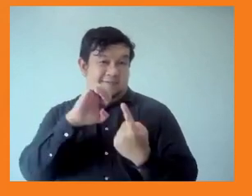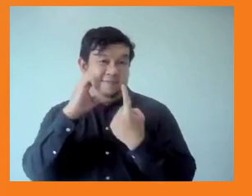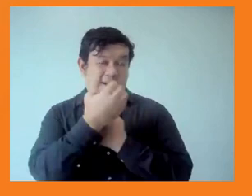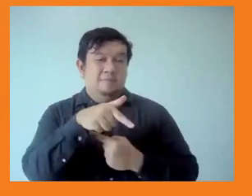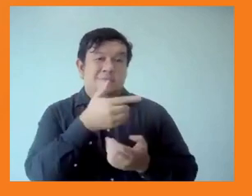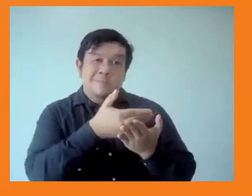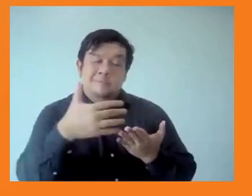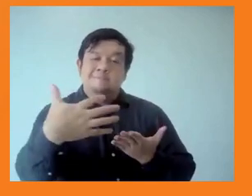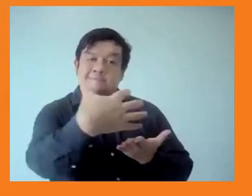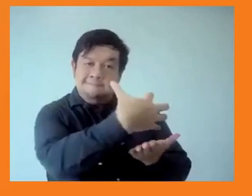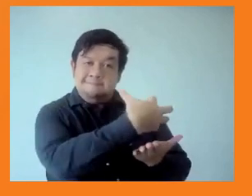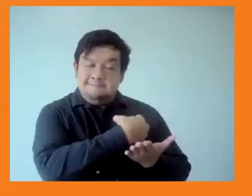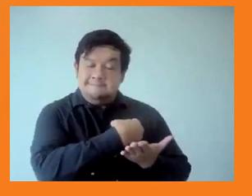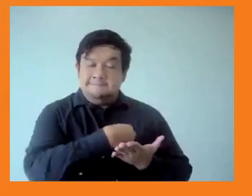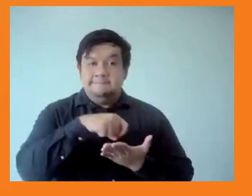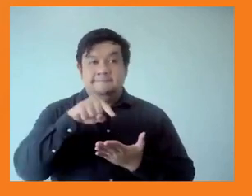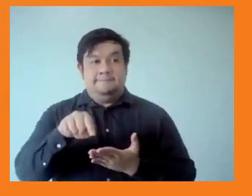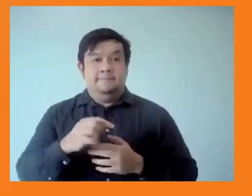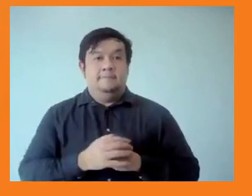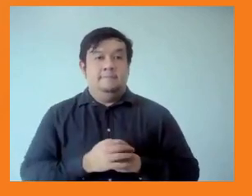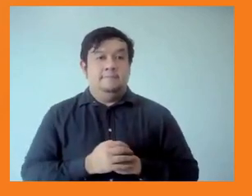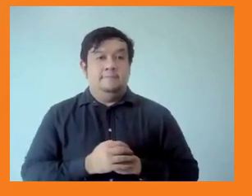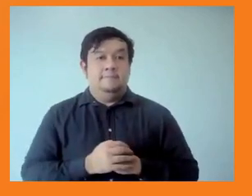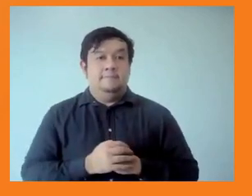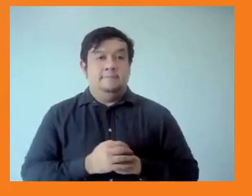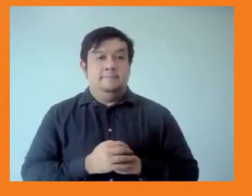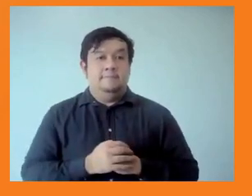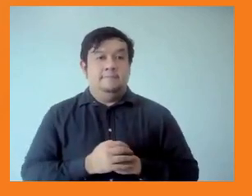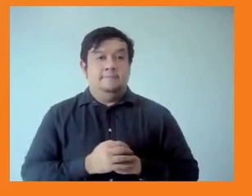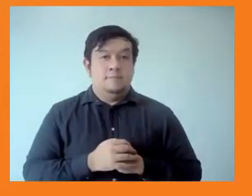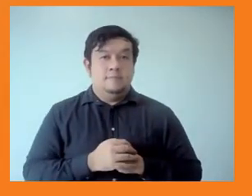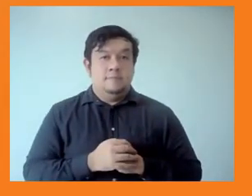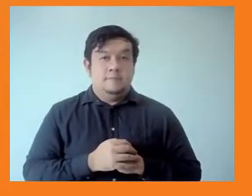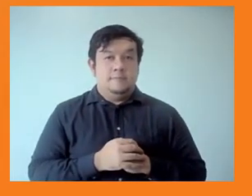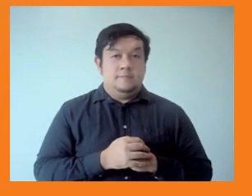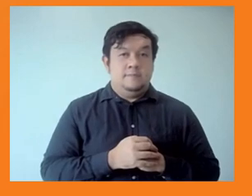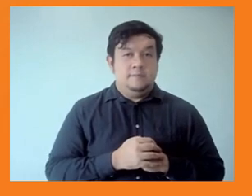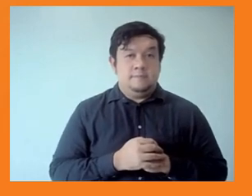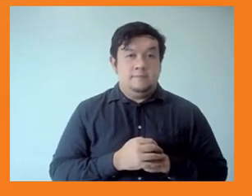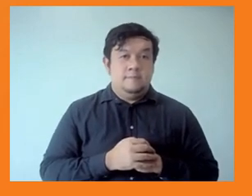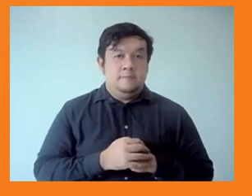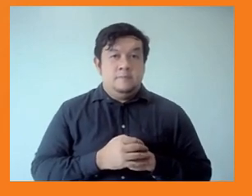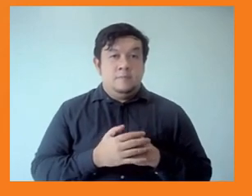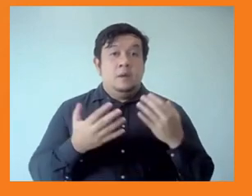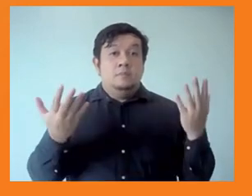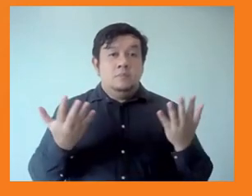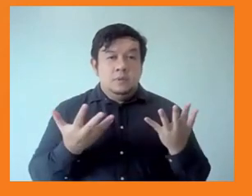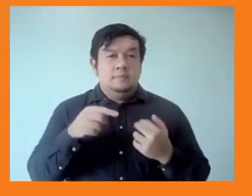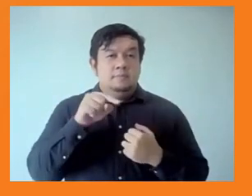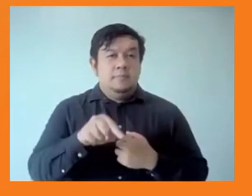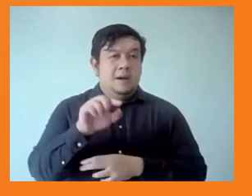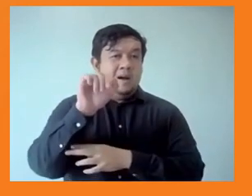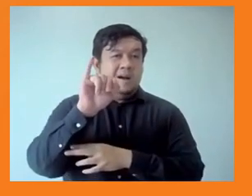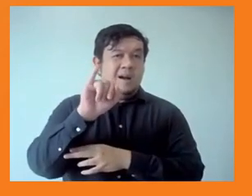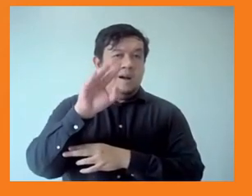So how can rethinking provide a critical view of IFI's approaches to inequality? The first thing, I think, is to break